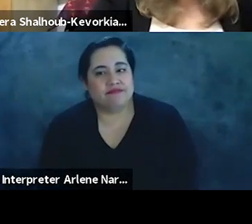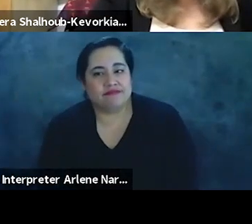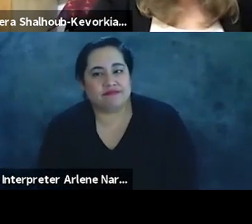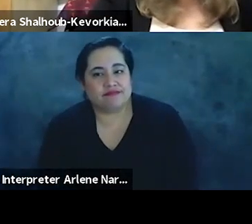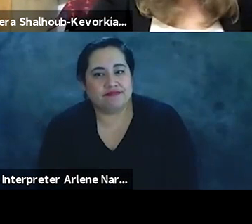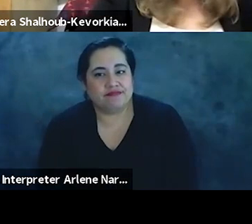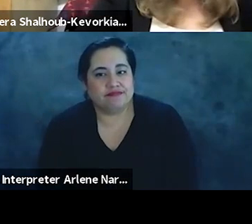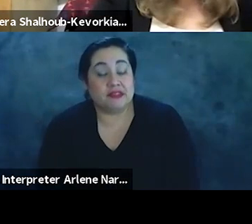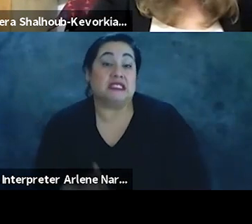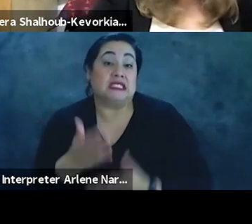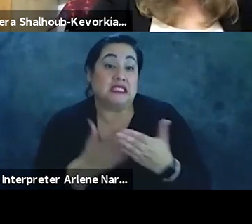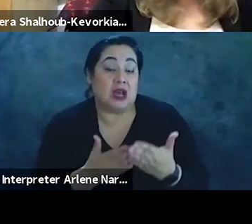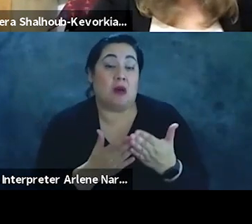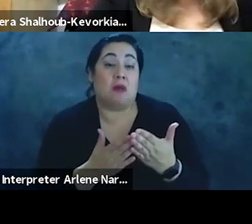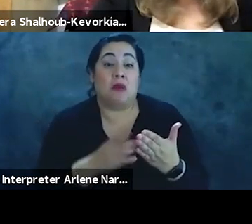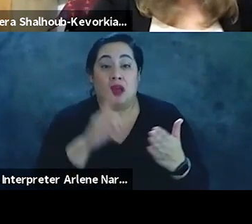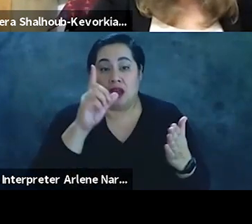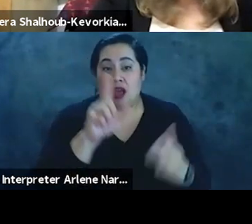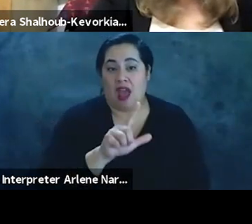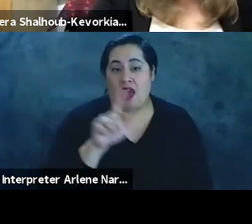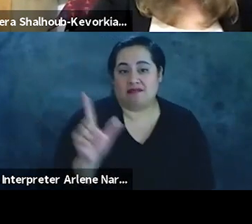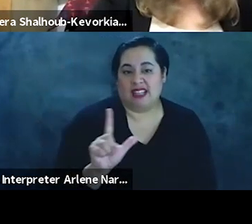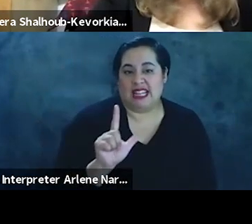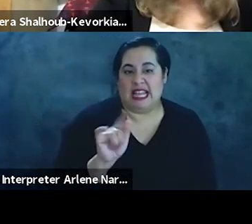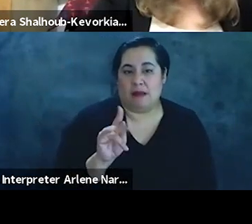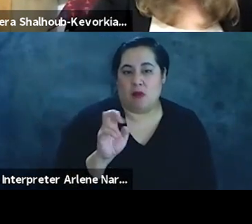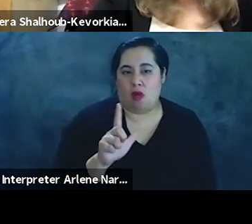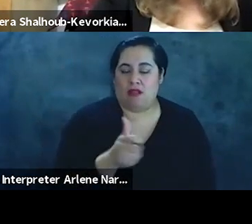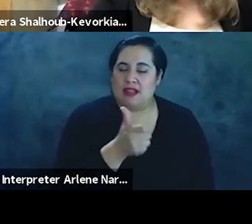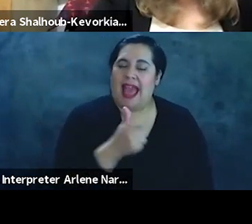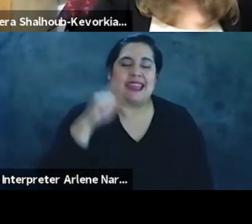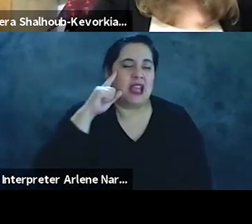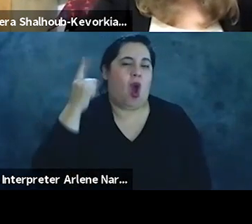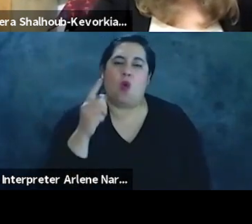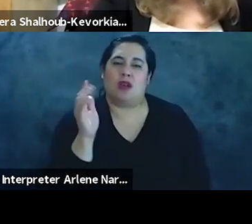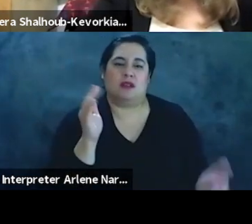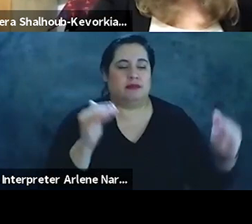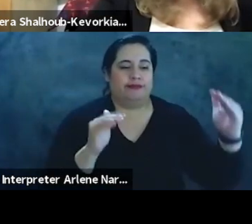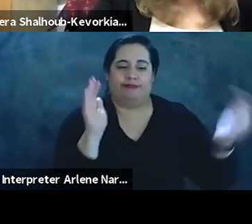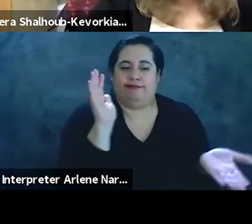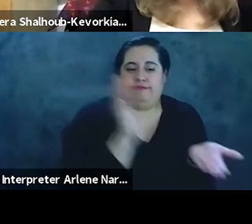And some of the liberal self fashioning, which I think was always a minority position, in any case,